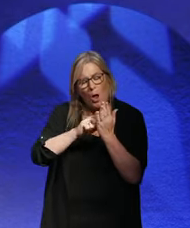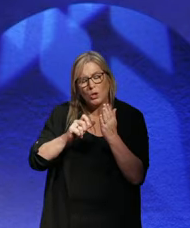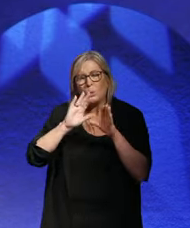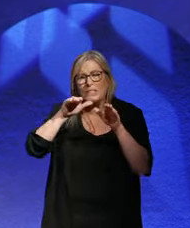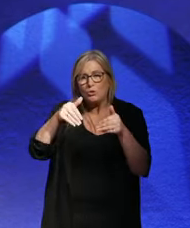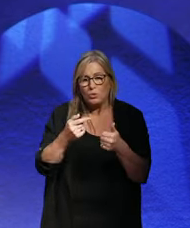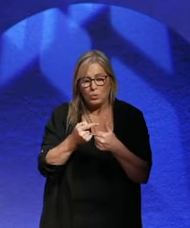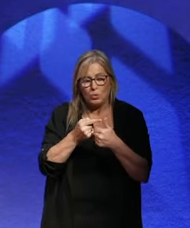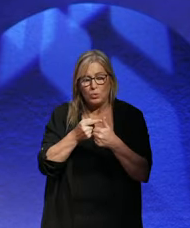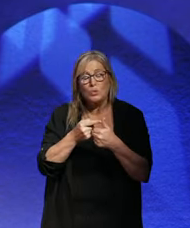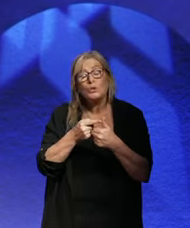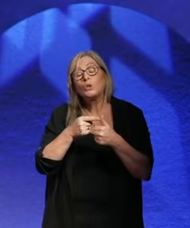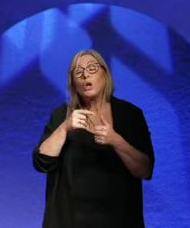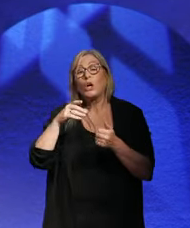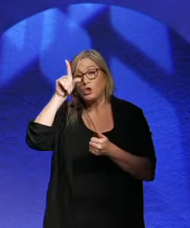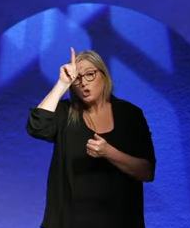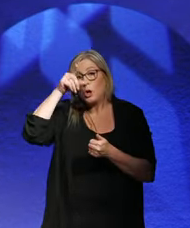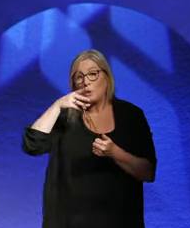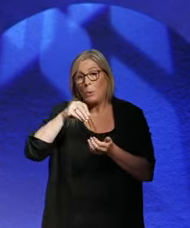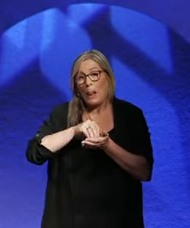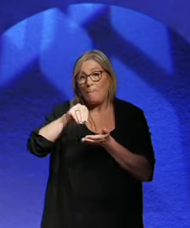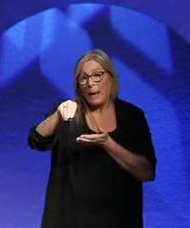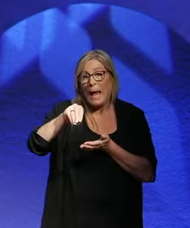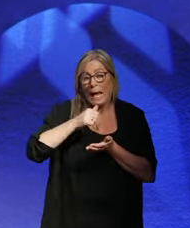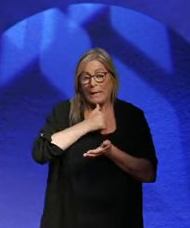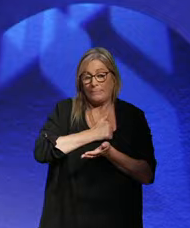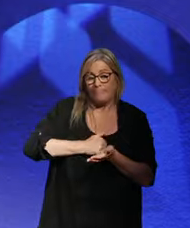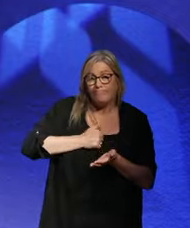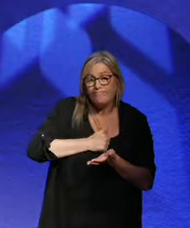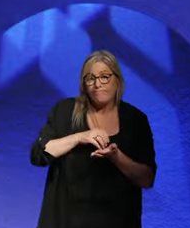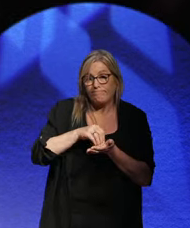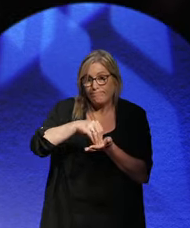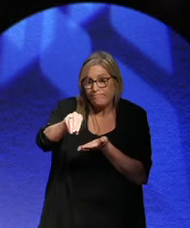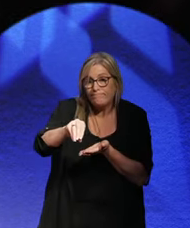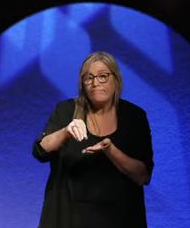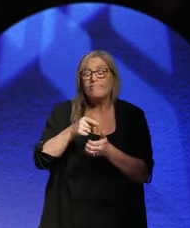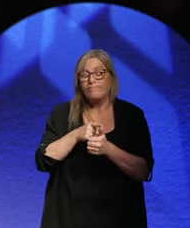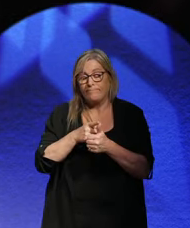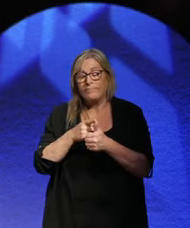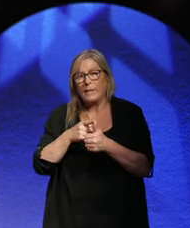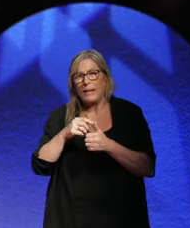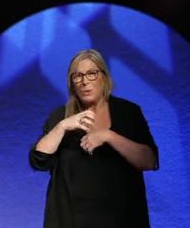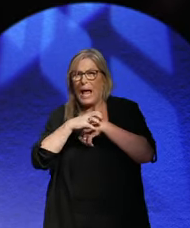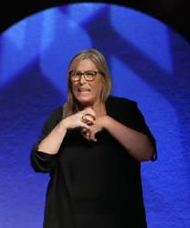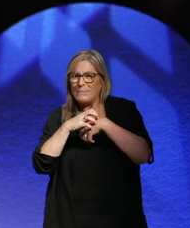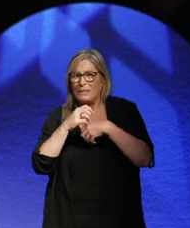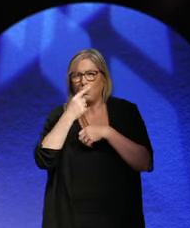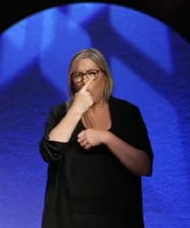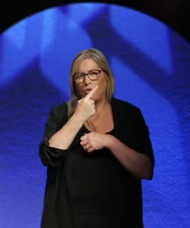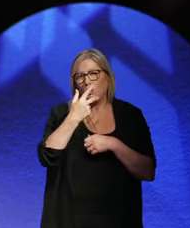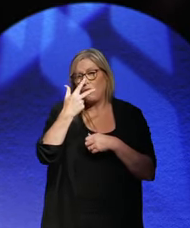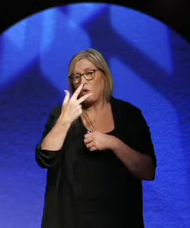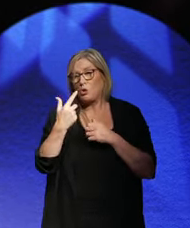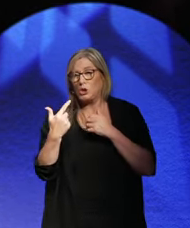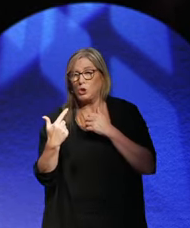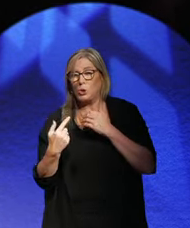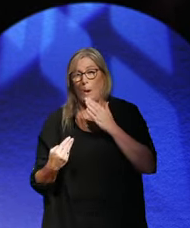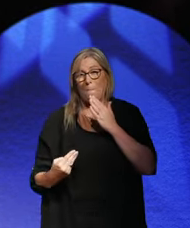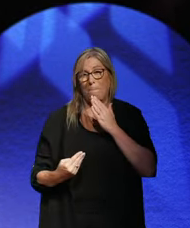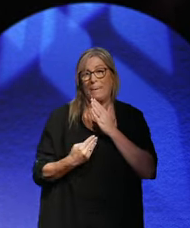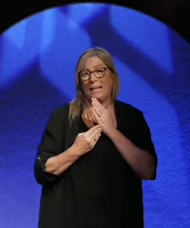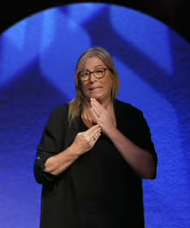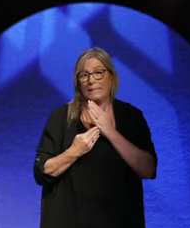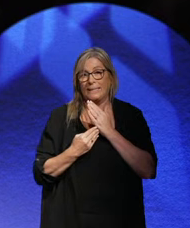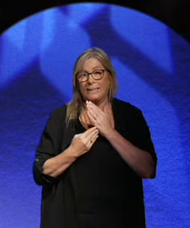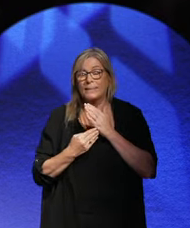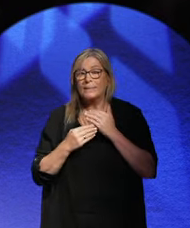that Germany would pay reparations. It was estimated that $132 billion, until